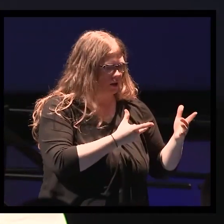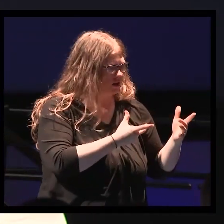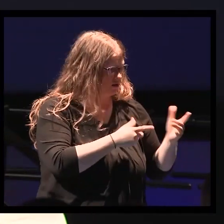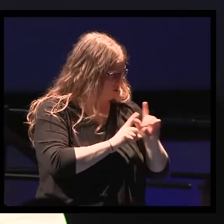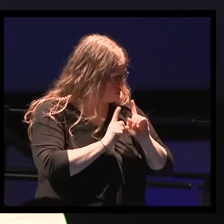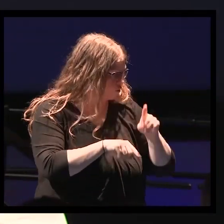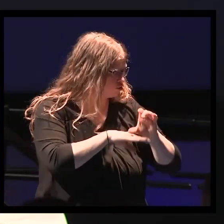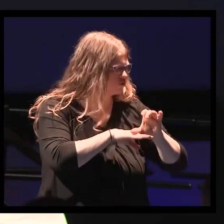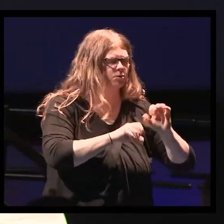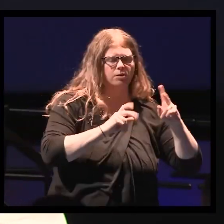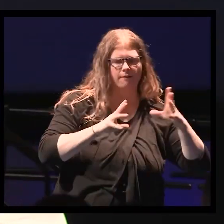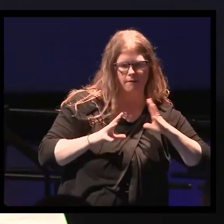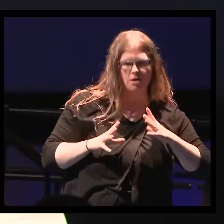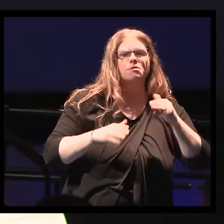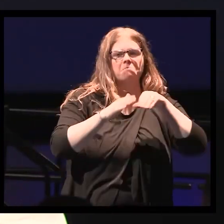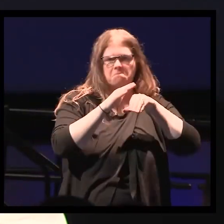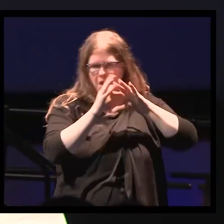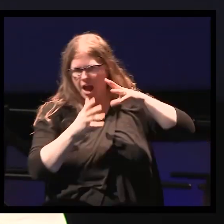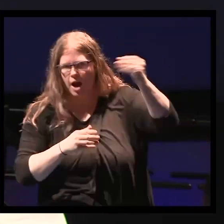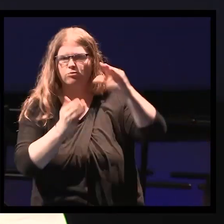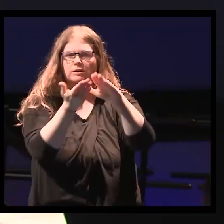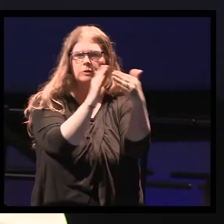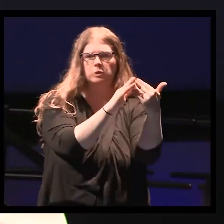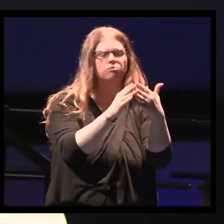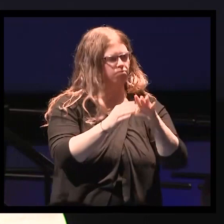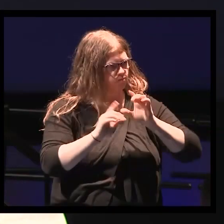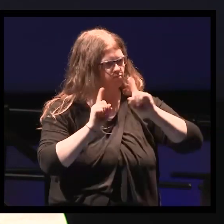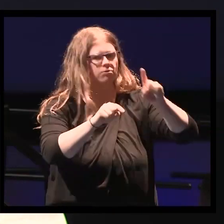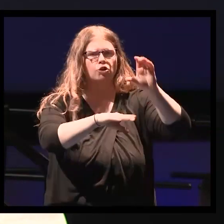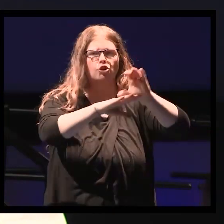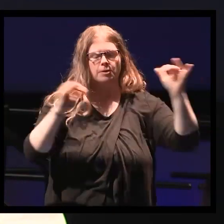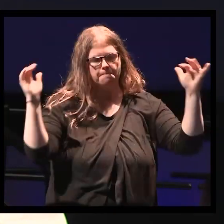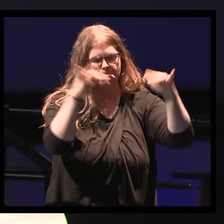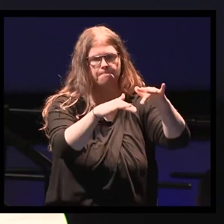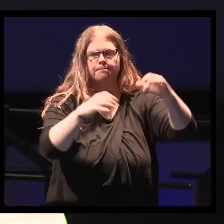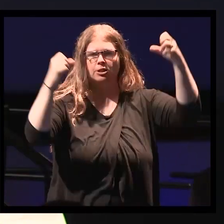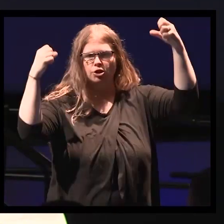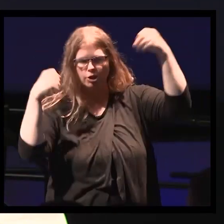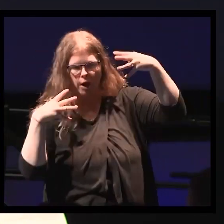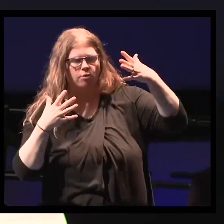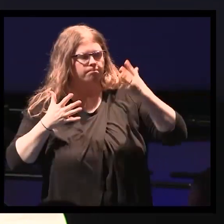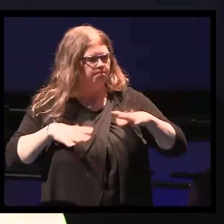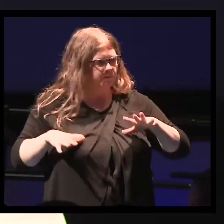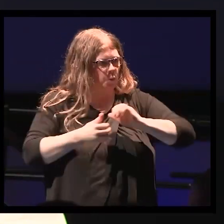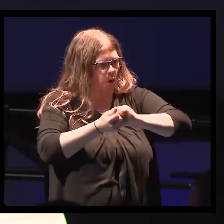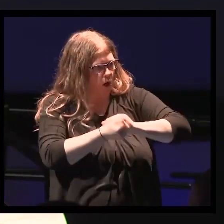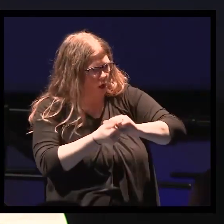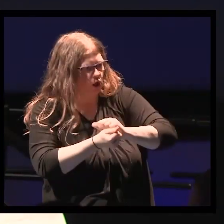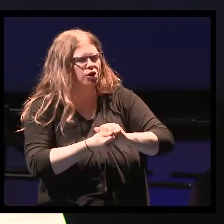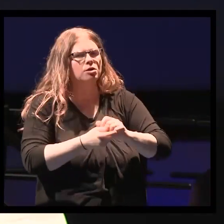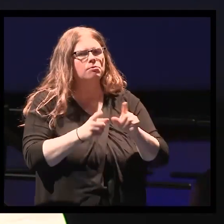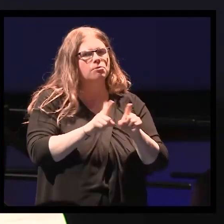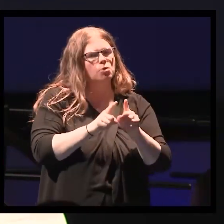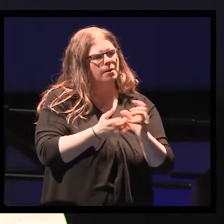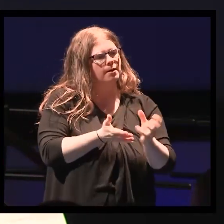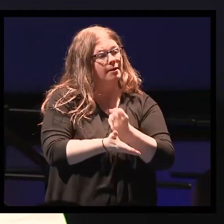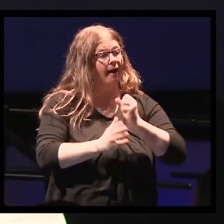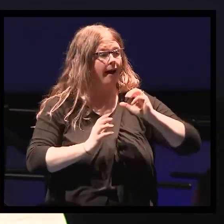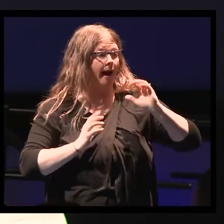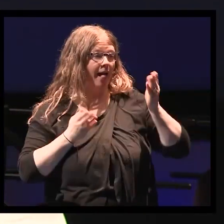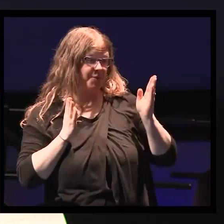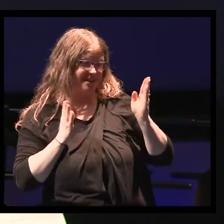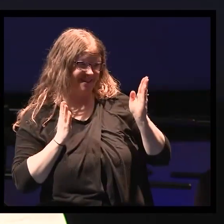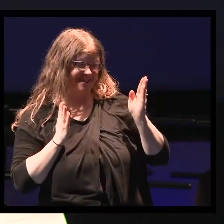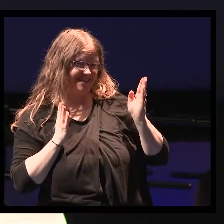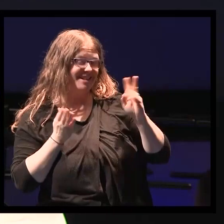church, shower and do their laundry. We also decided that we could do that on Halloween and which would allow them the